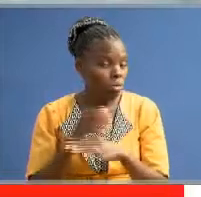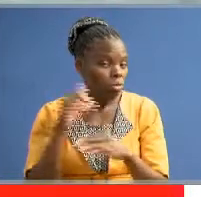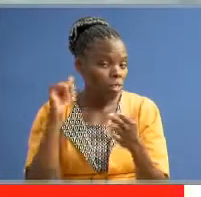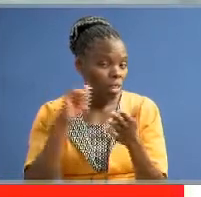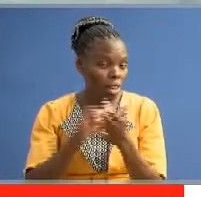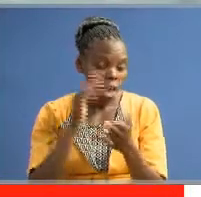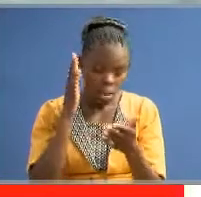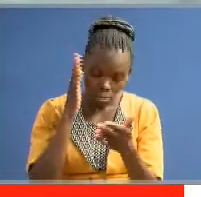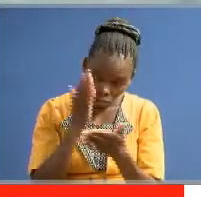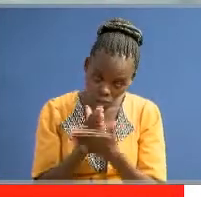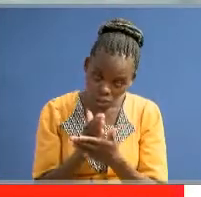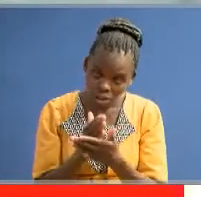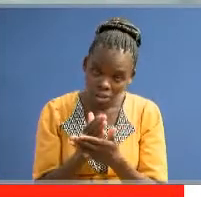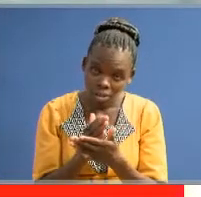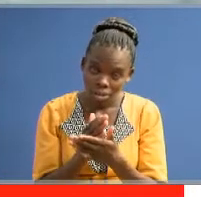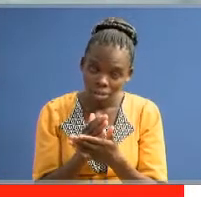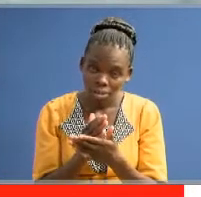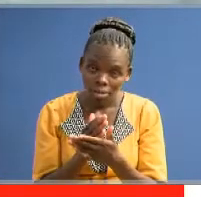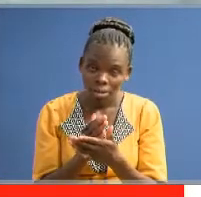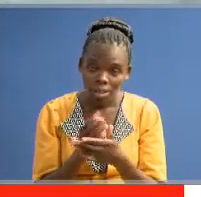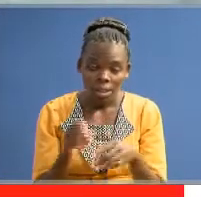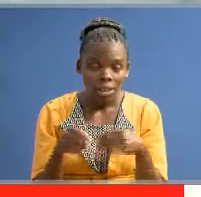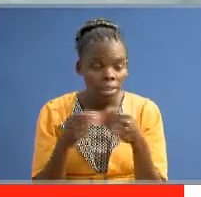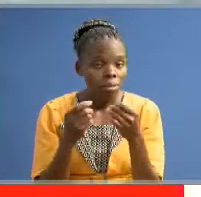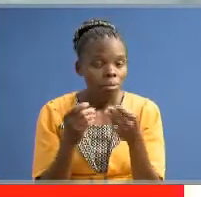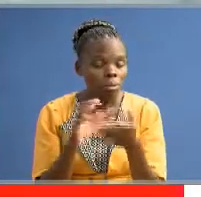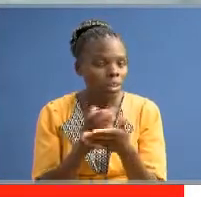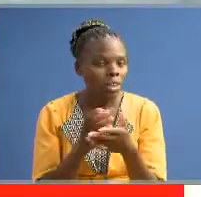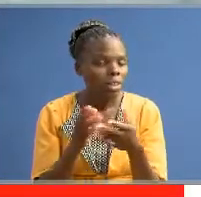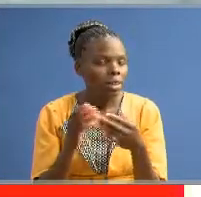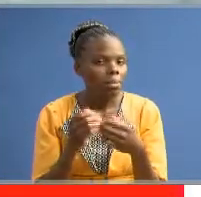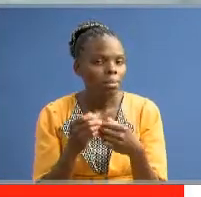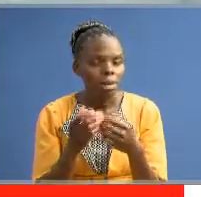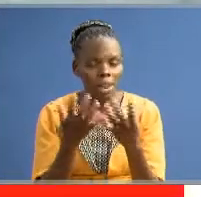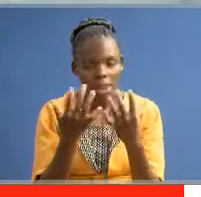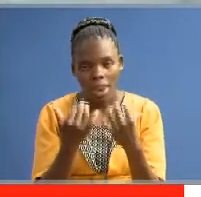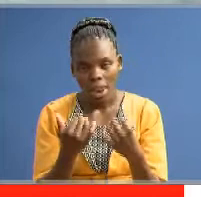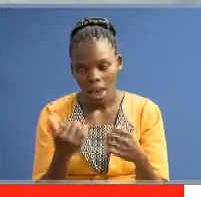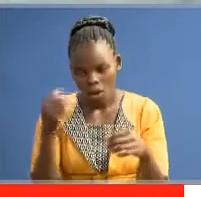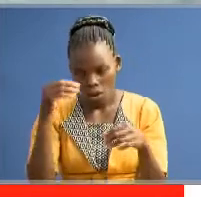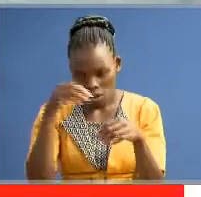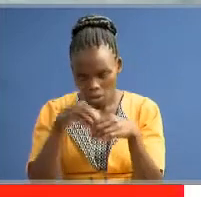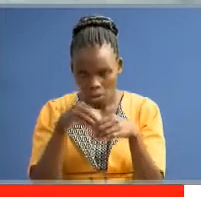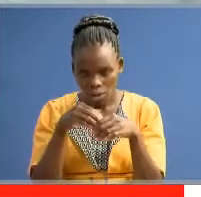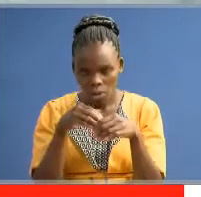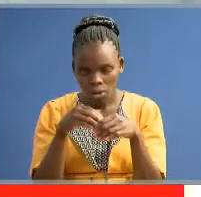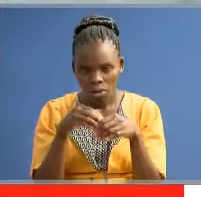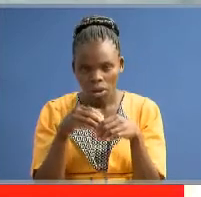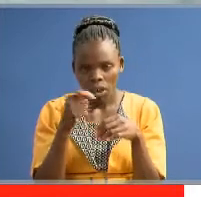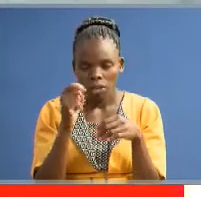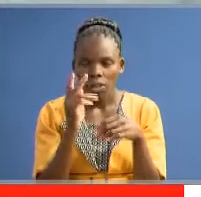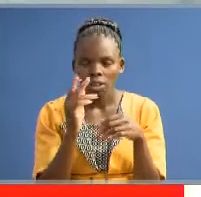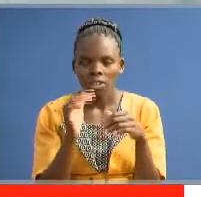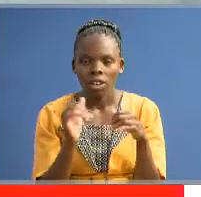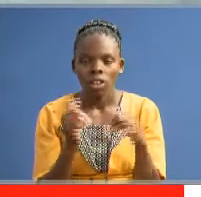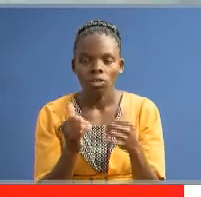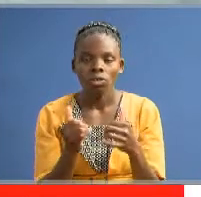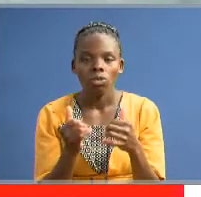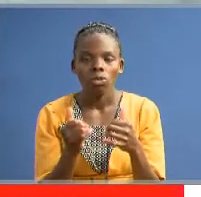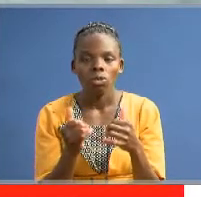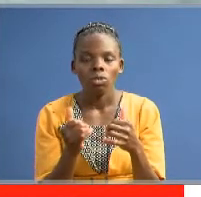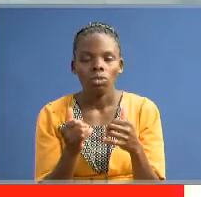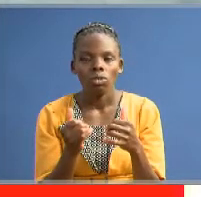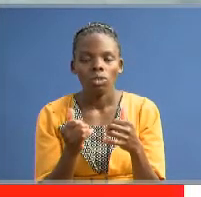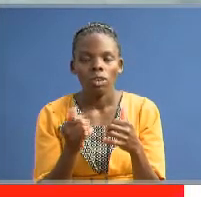I'm not sure they actually need luck. Those are the gifts they have within them. Let's now get on to a feature by KUTV News tonight.